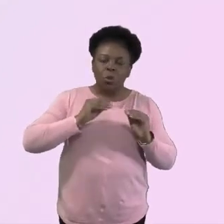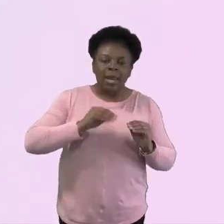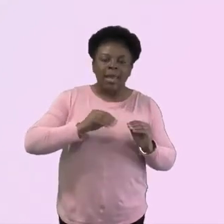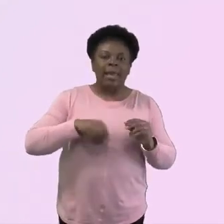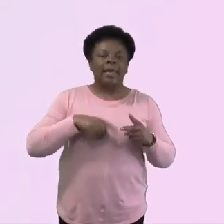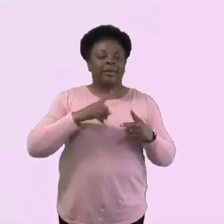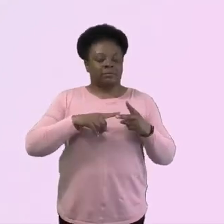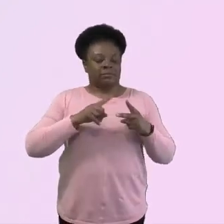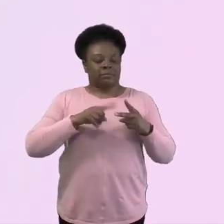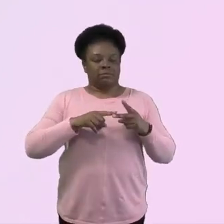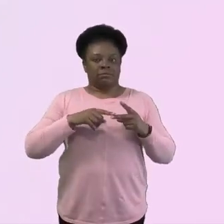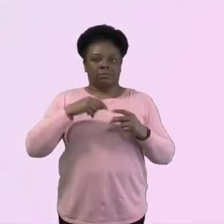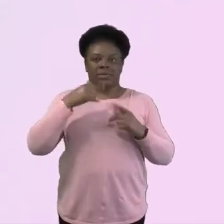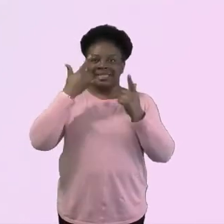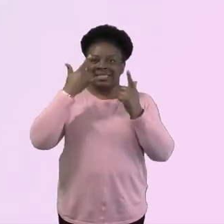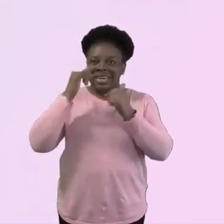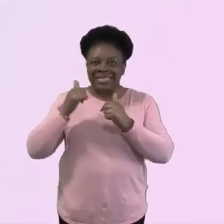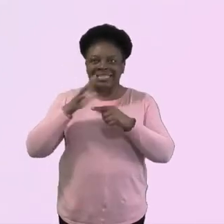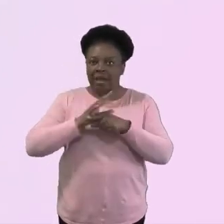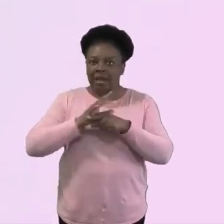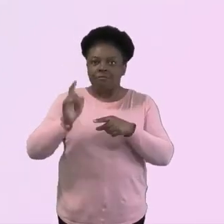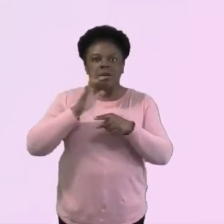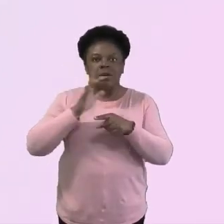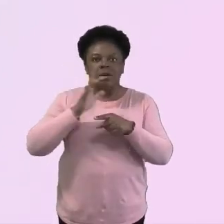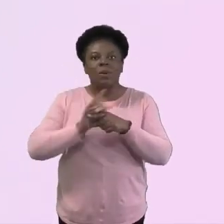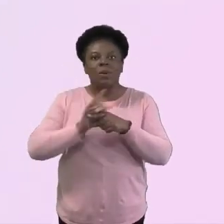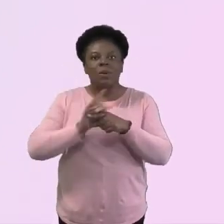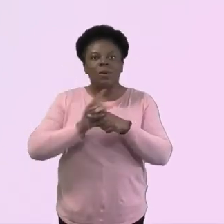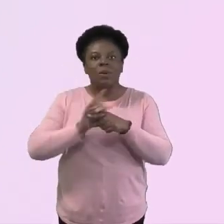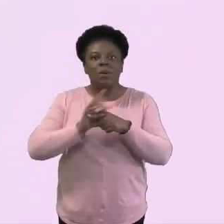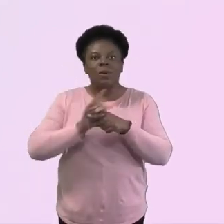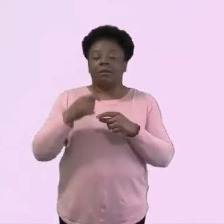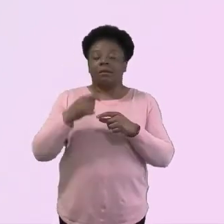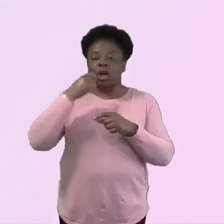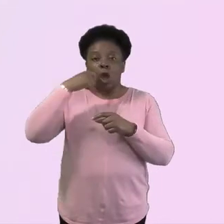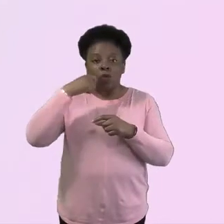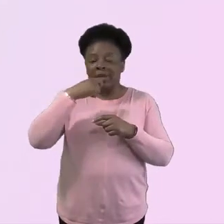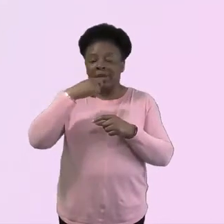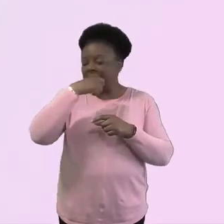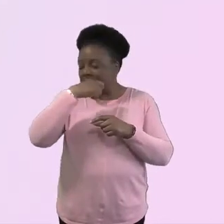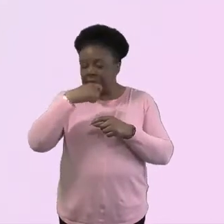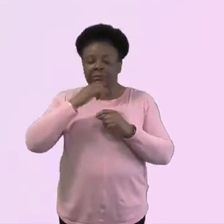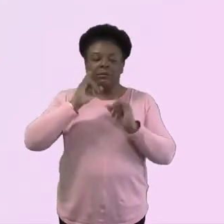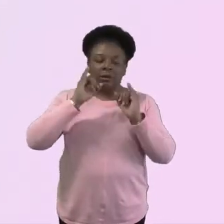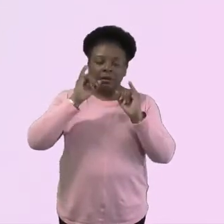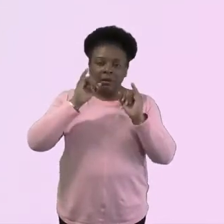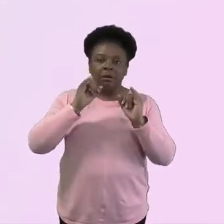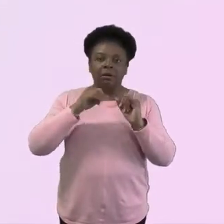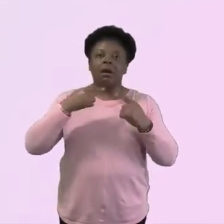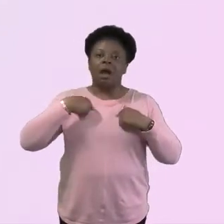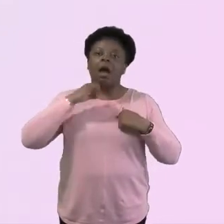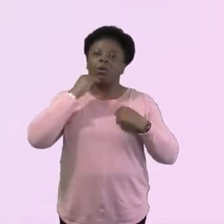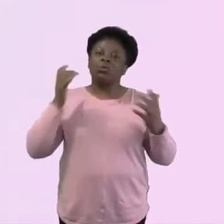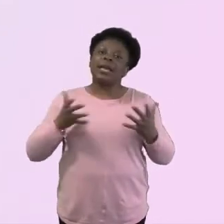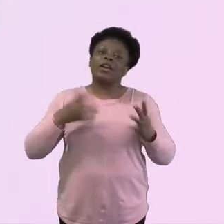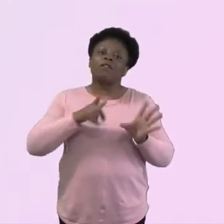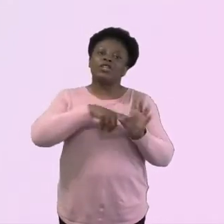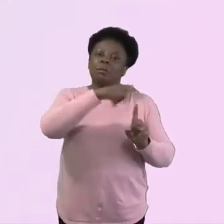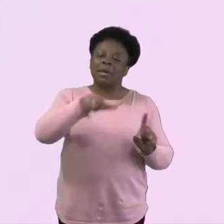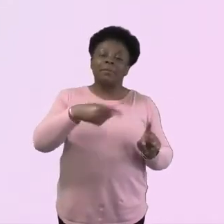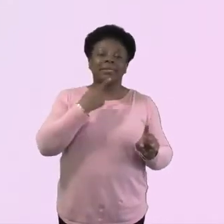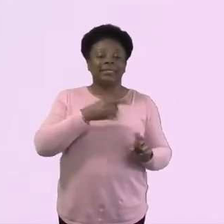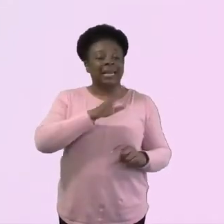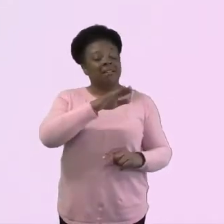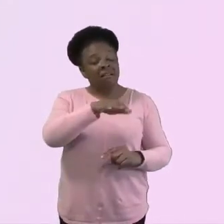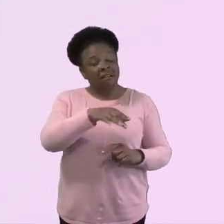come through this in a way that is really impressive and I think I might be pointing out to some young people that look, you've done this, you can do this, God has been with you in